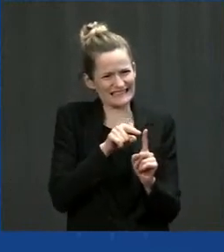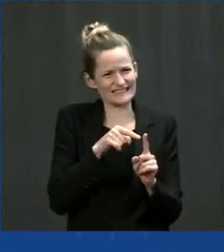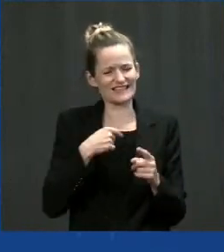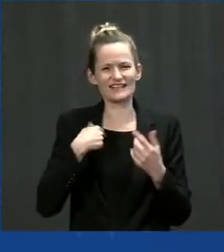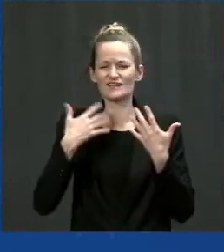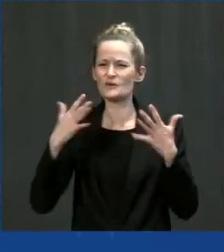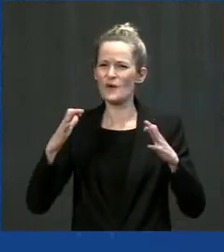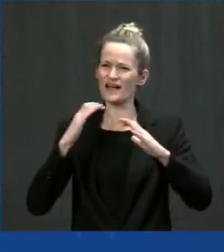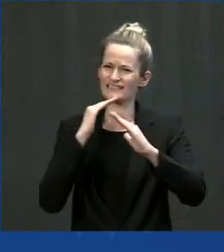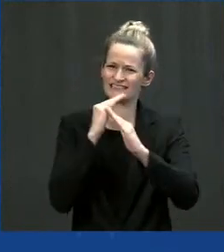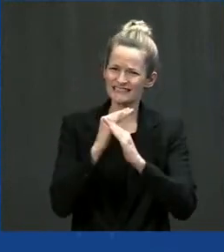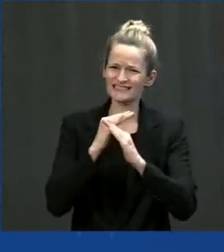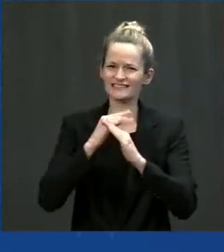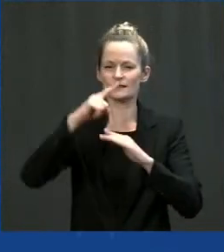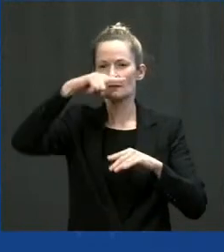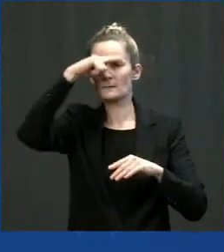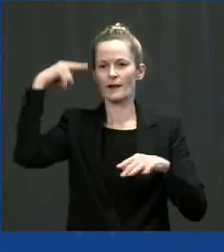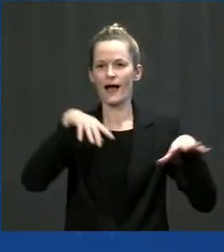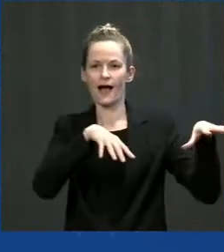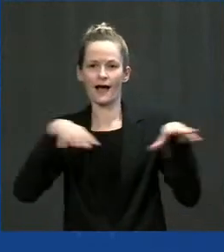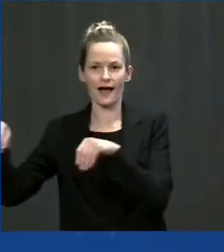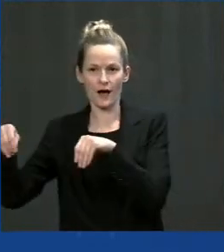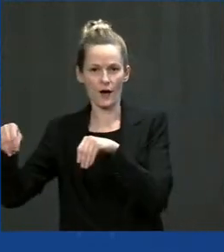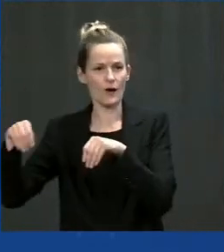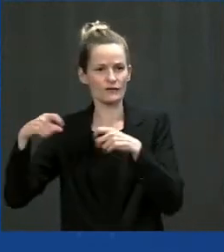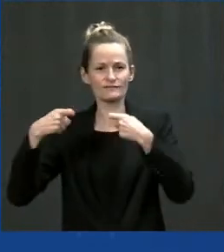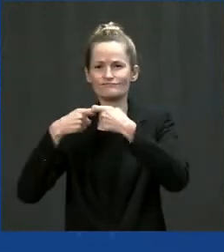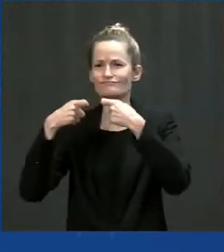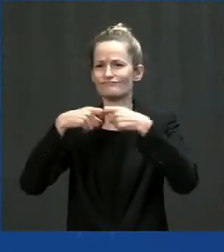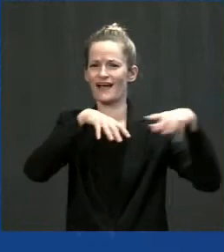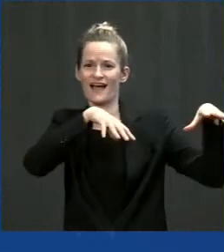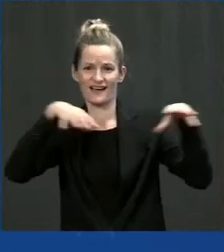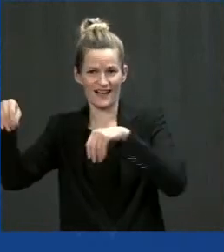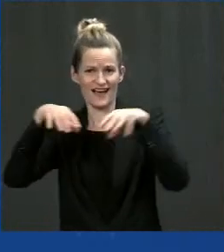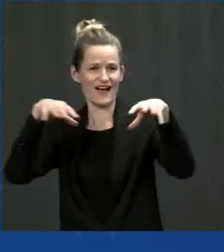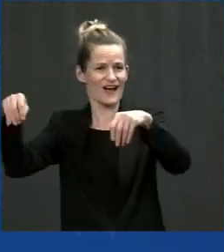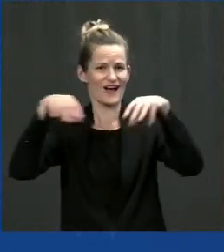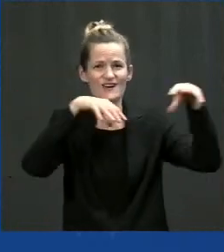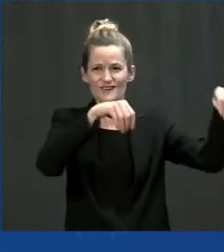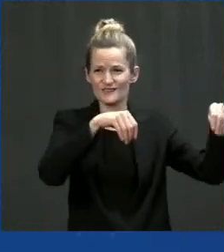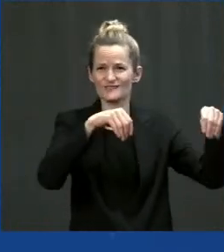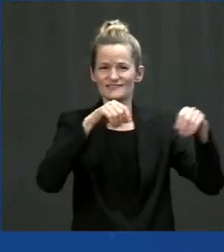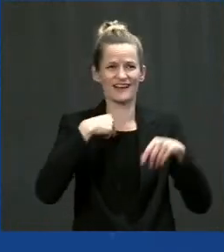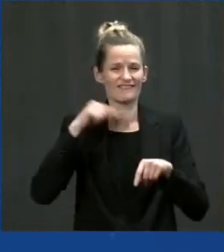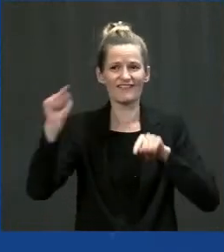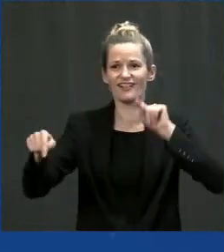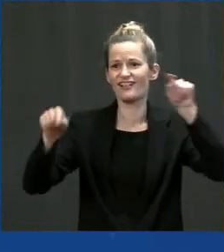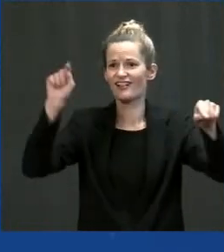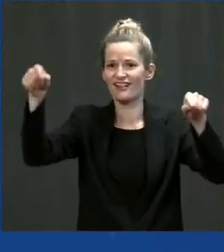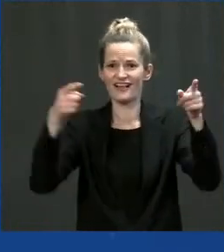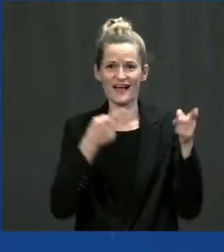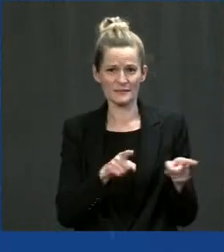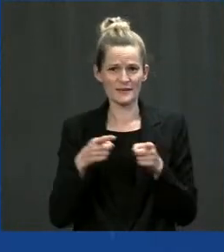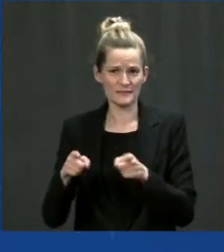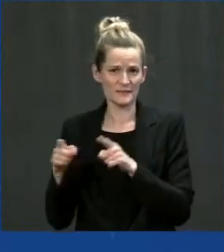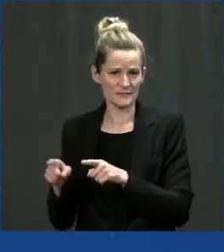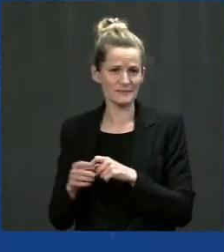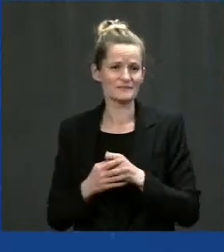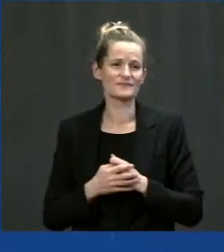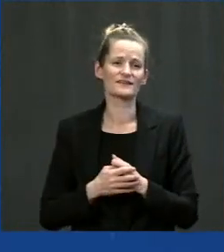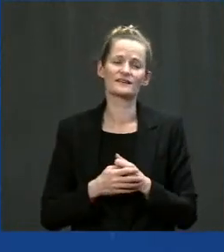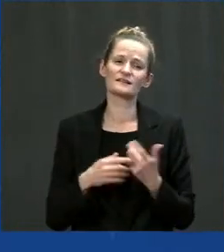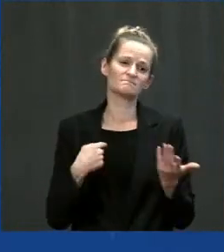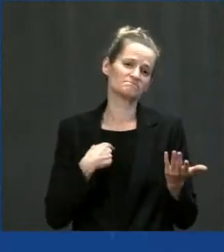as a matter of routine. And lastly, unfortunately, and I'm not proud of this, but